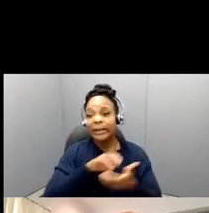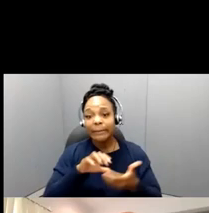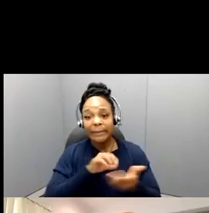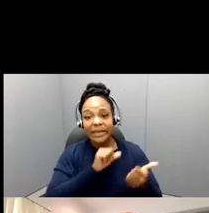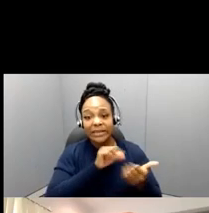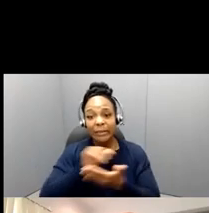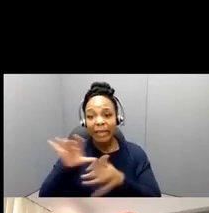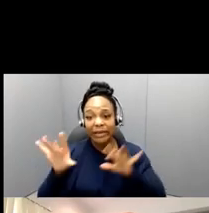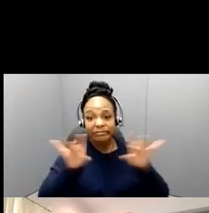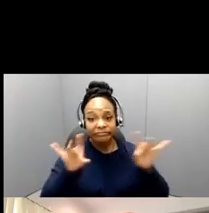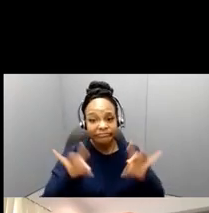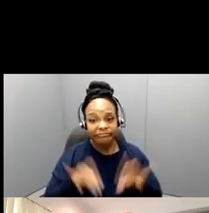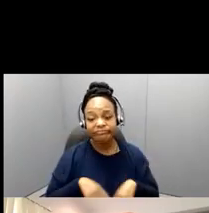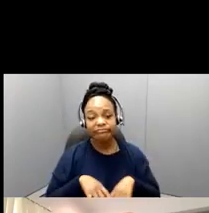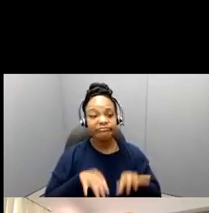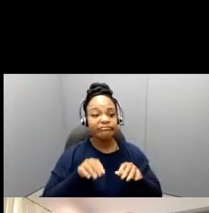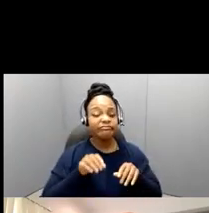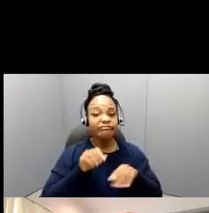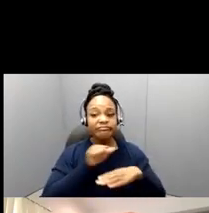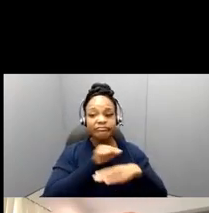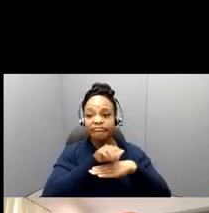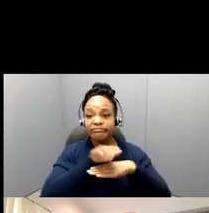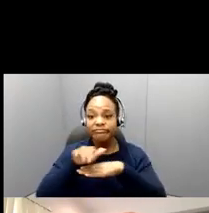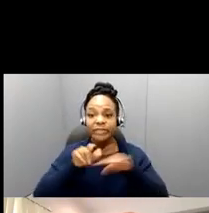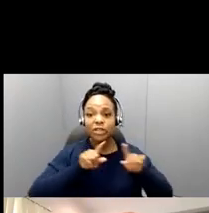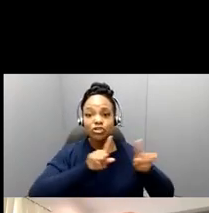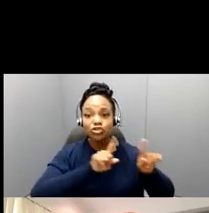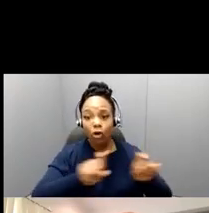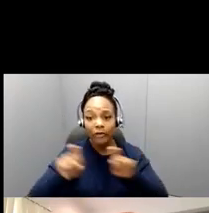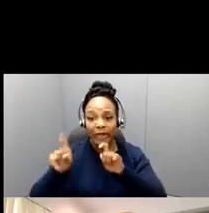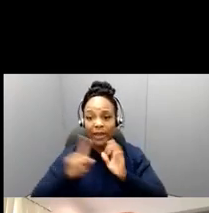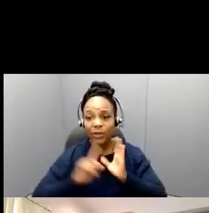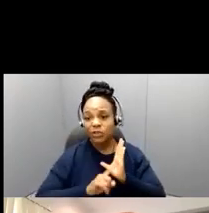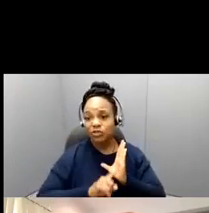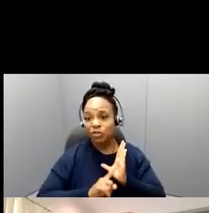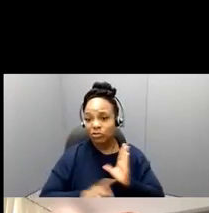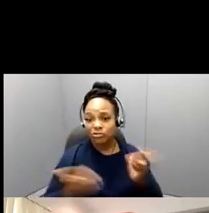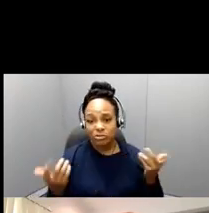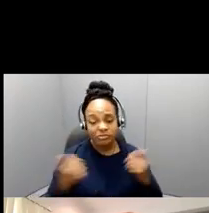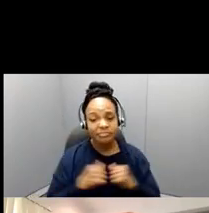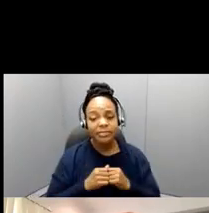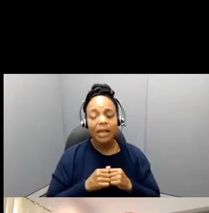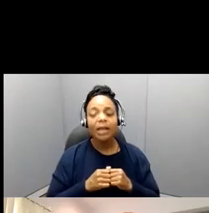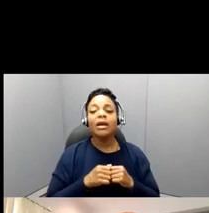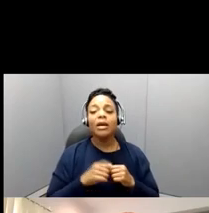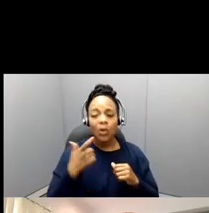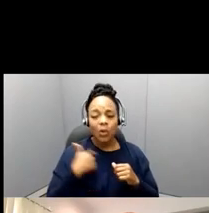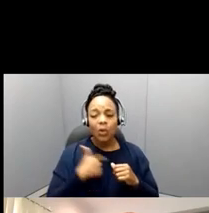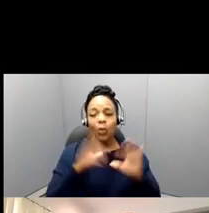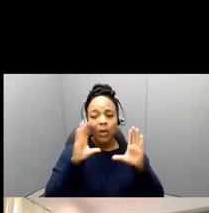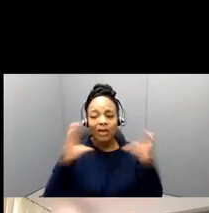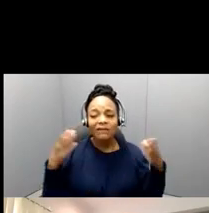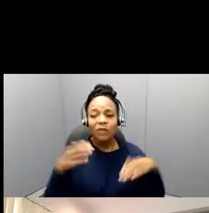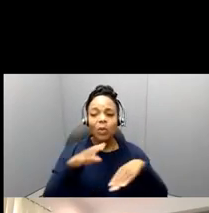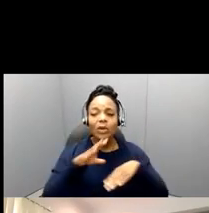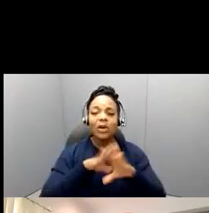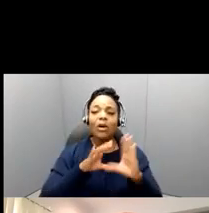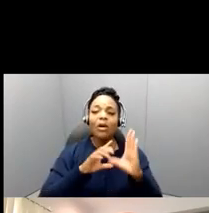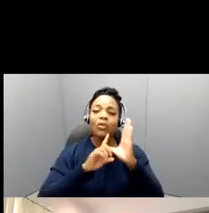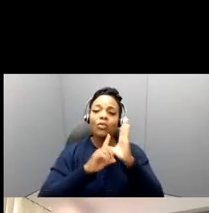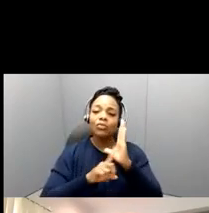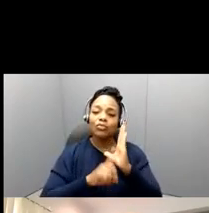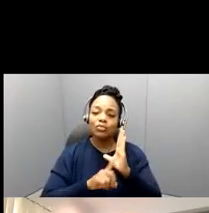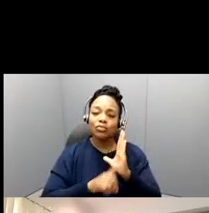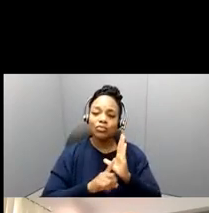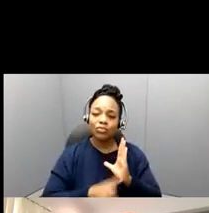research, just some areas to name, but really that we are focusing on studies that aren't involving these, um, rigorous